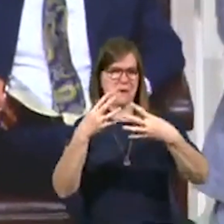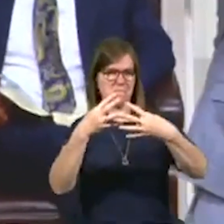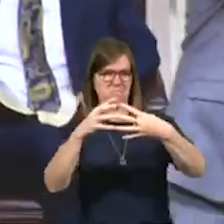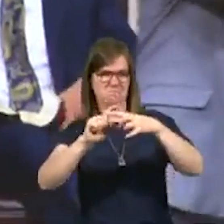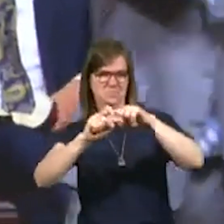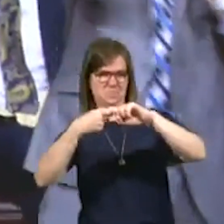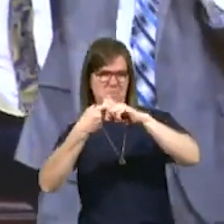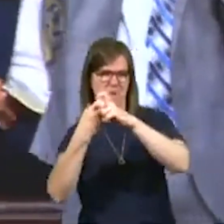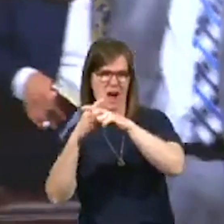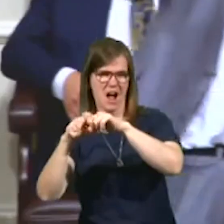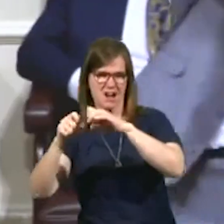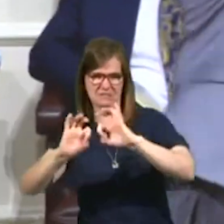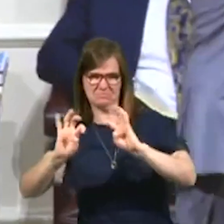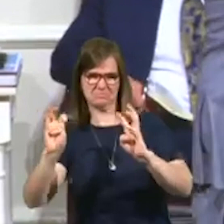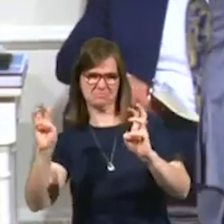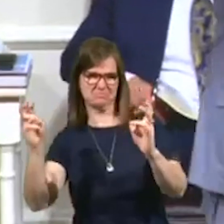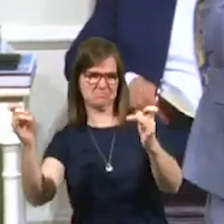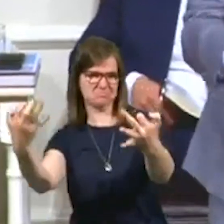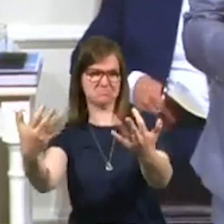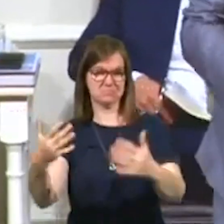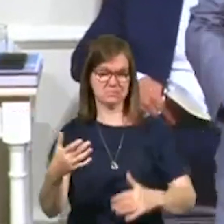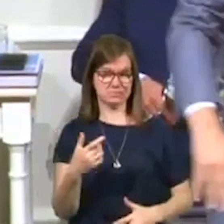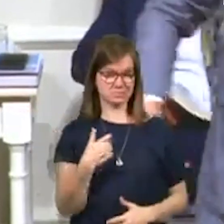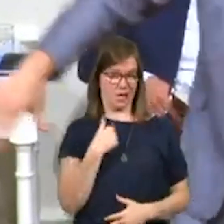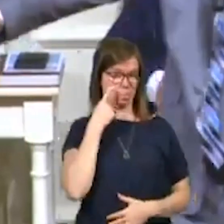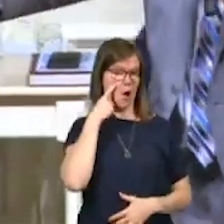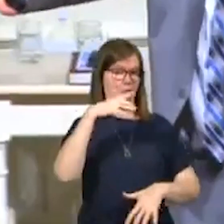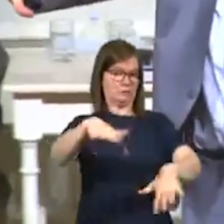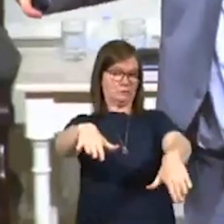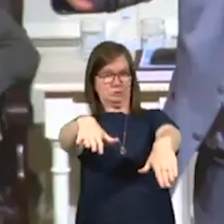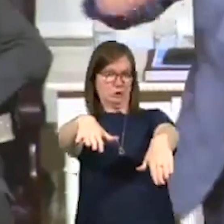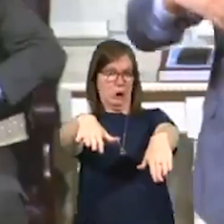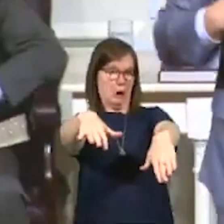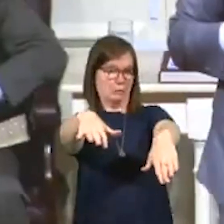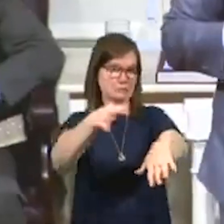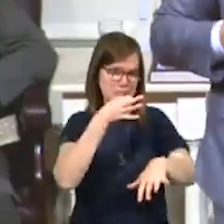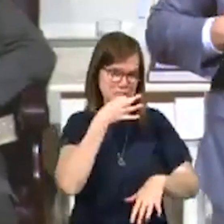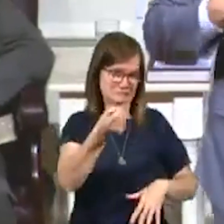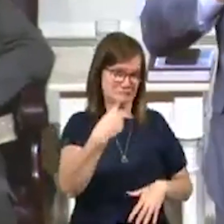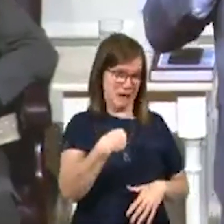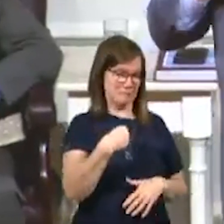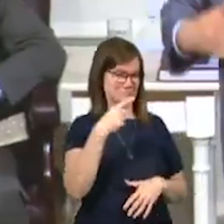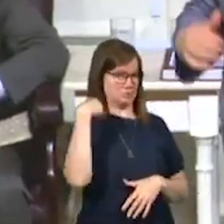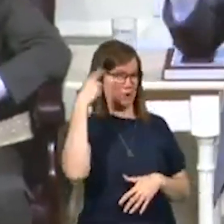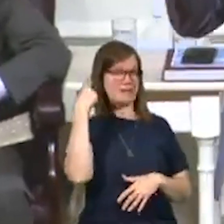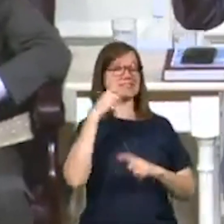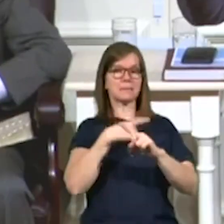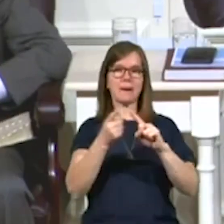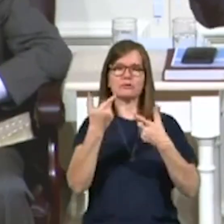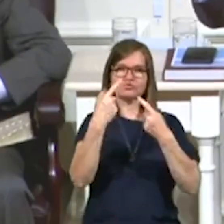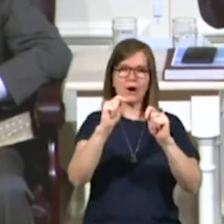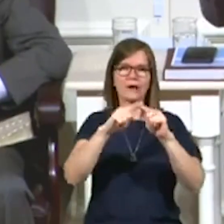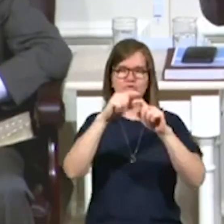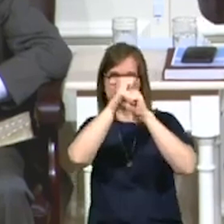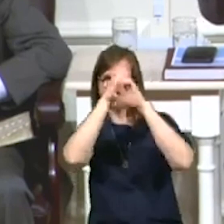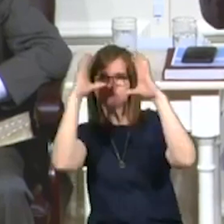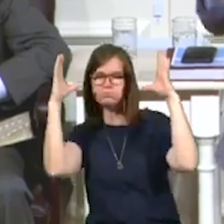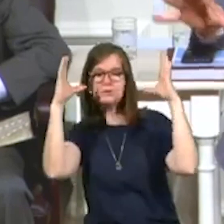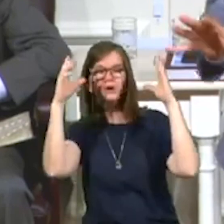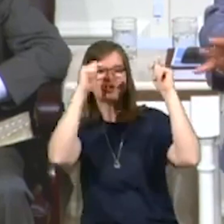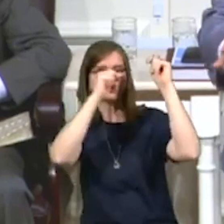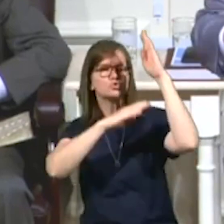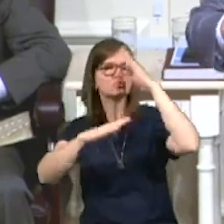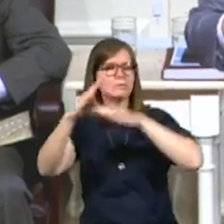know, big signs, keep out, go back. I mean, I thought zombies were about to come out. I mean, it was crazy, but they were trying to depict the scene of the